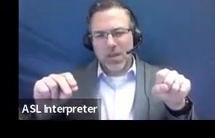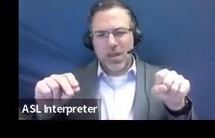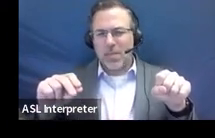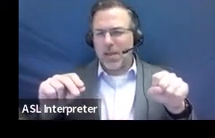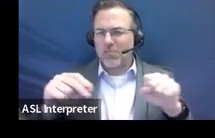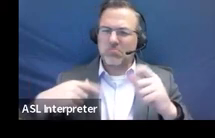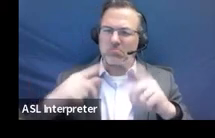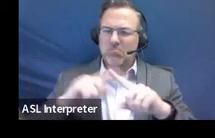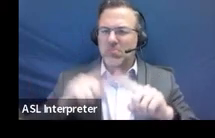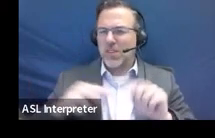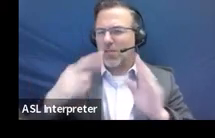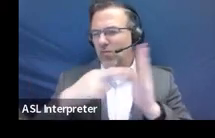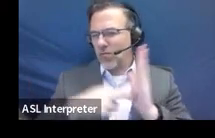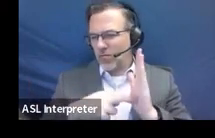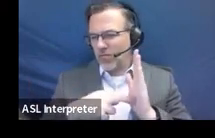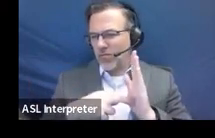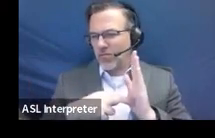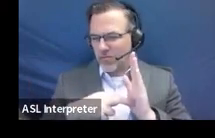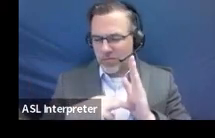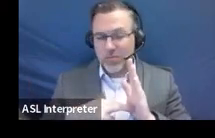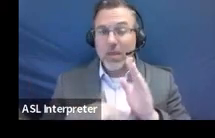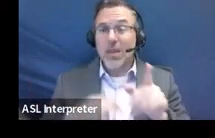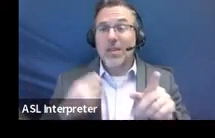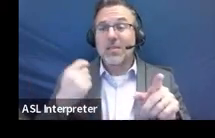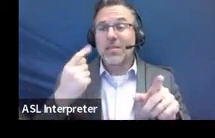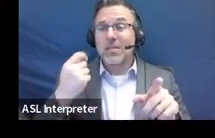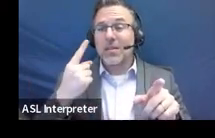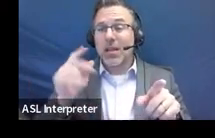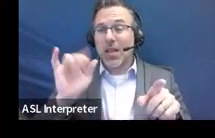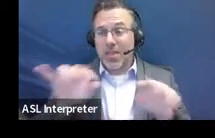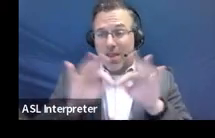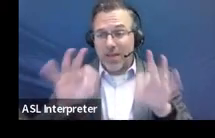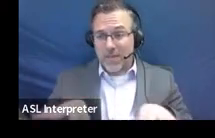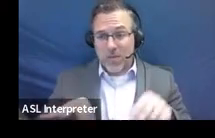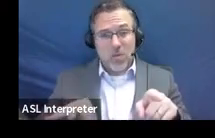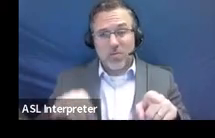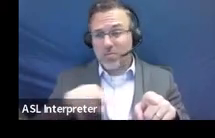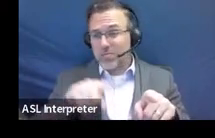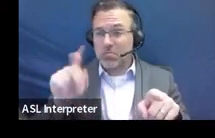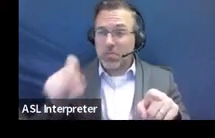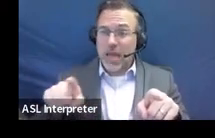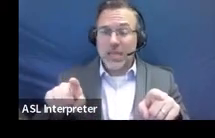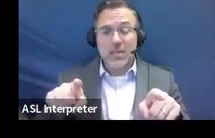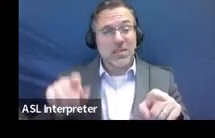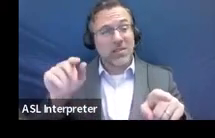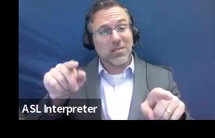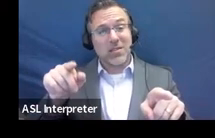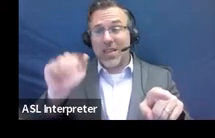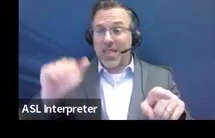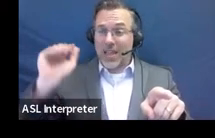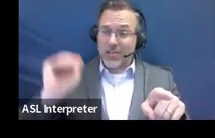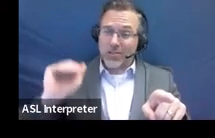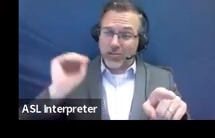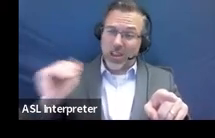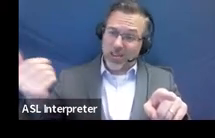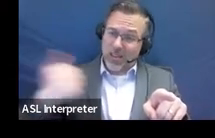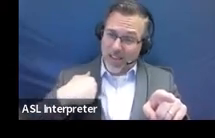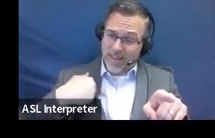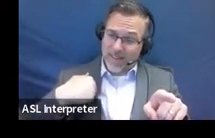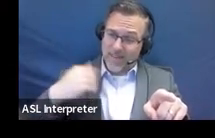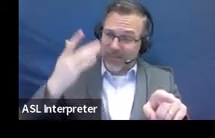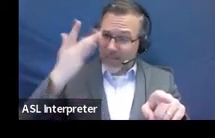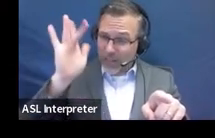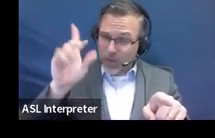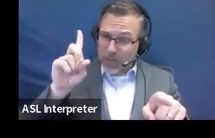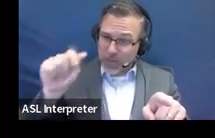outs, right? But this form is asking whether or not the child has the intellectual disability, emotional